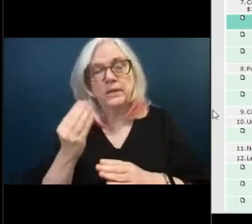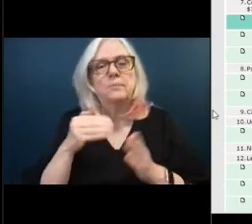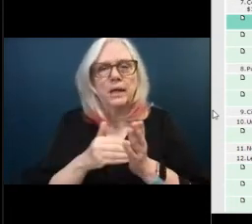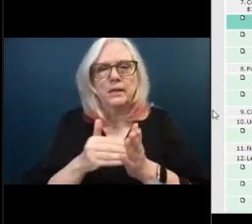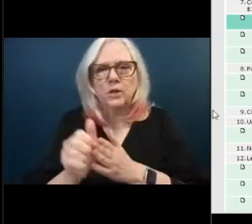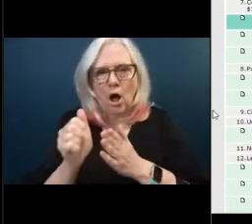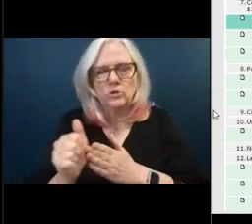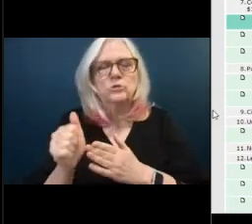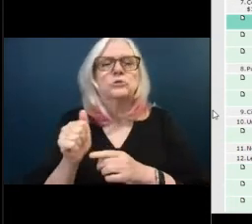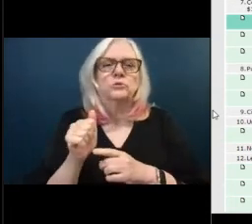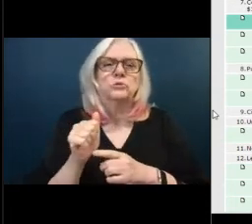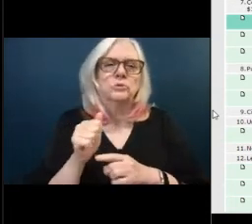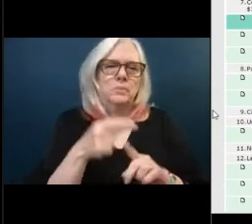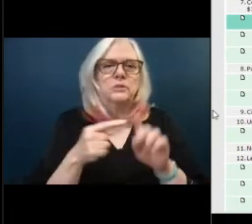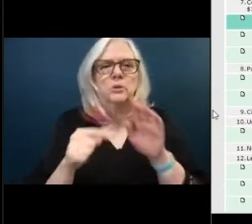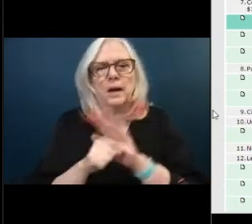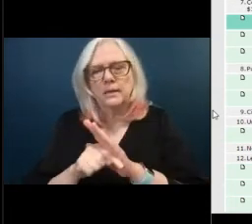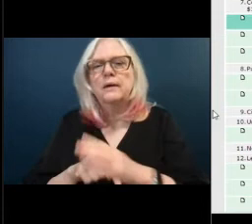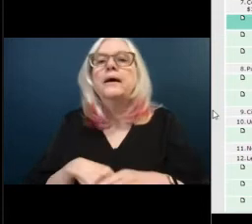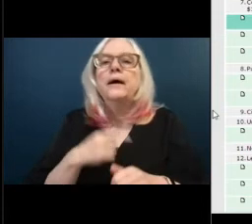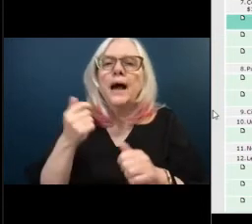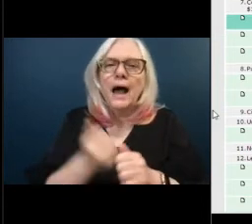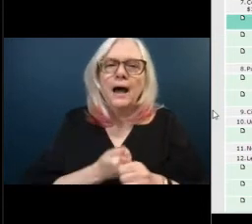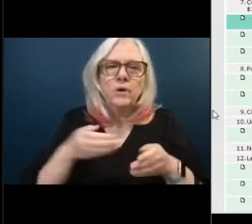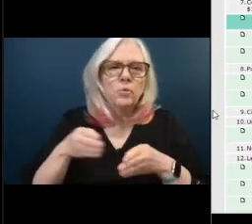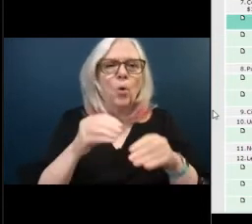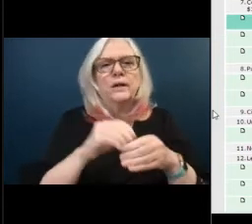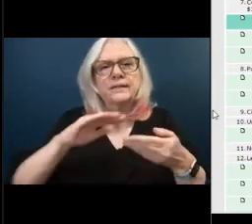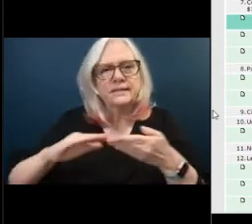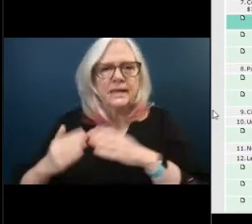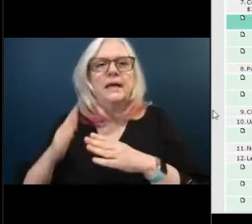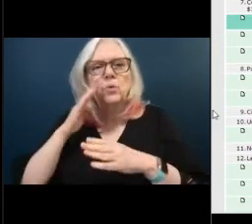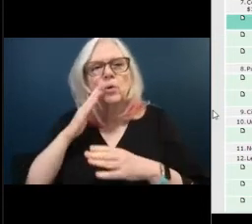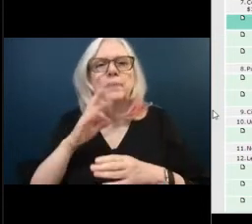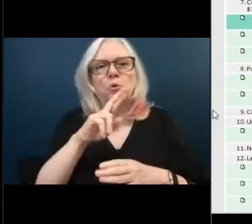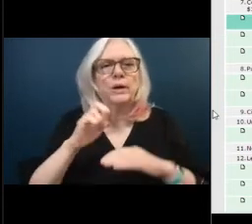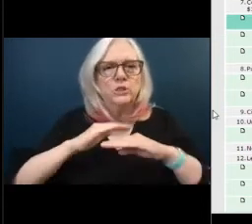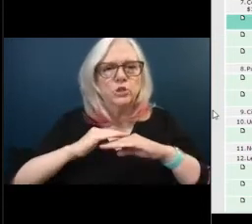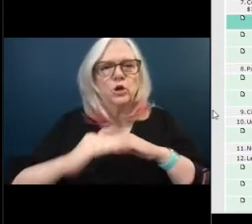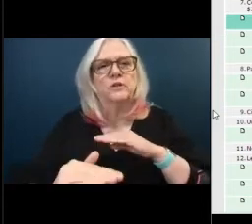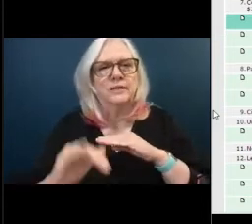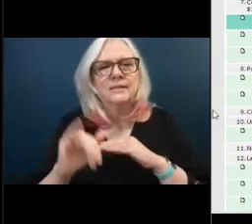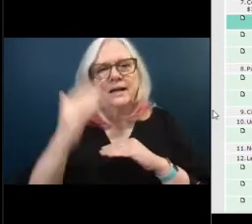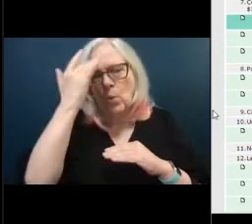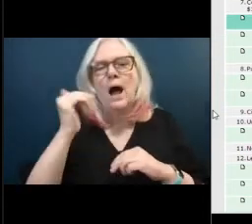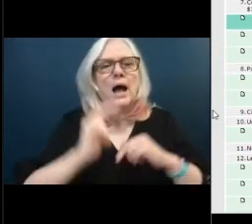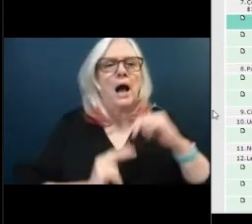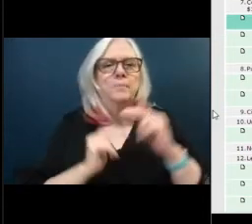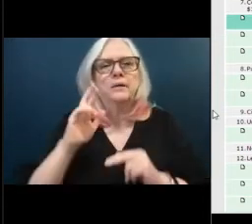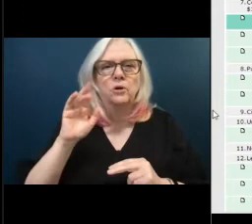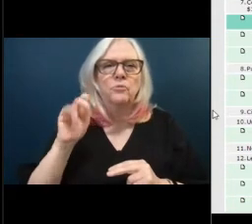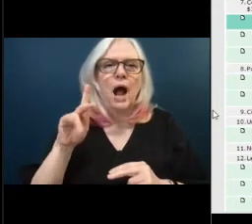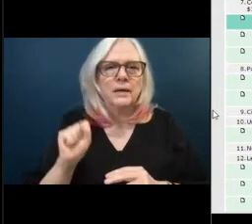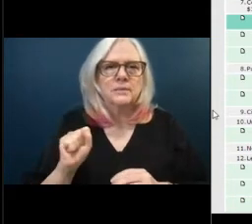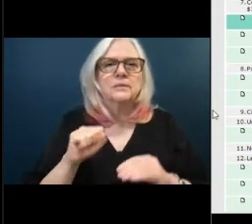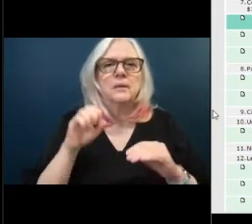every road in the city would be resurfaced within 15 years and i'd like to well anyways and that's why i built the rocks map and i'm so i'll share the